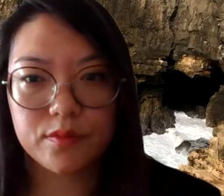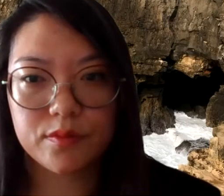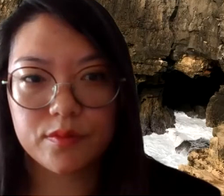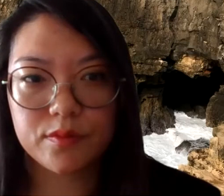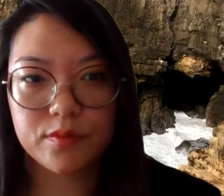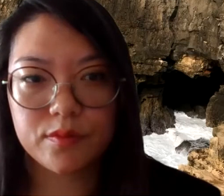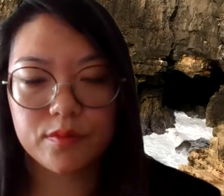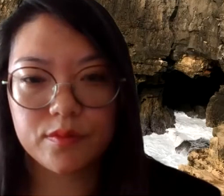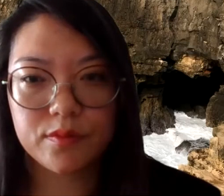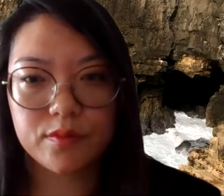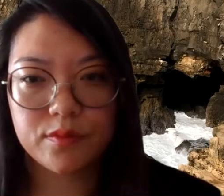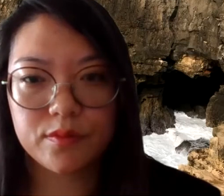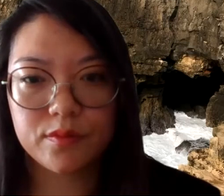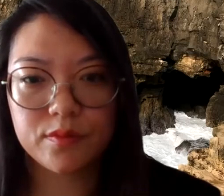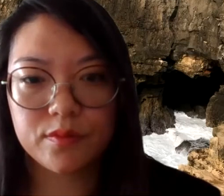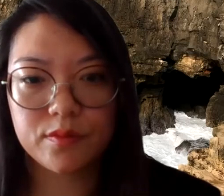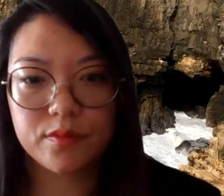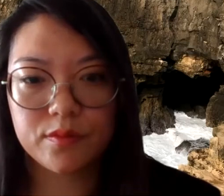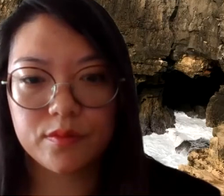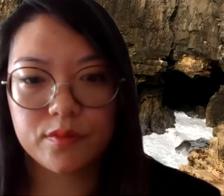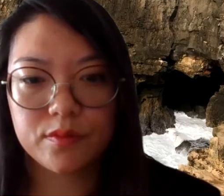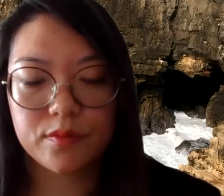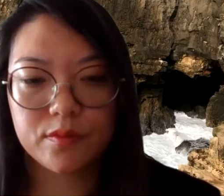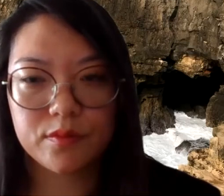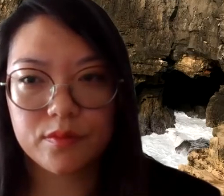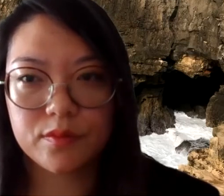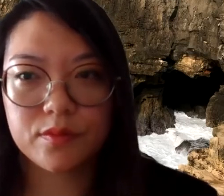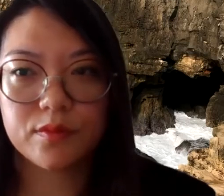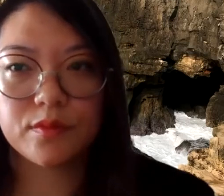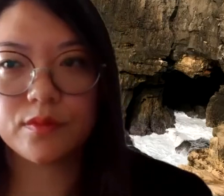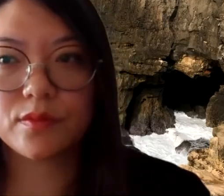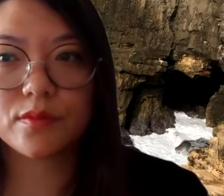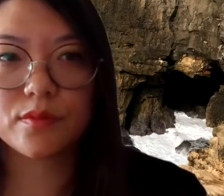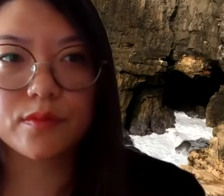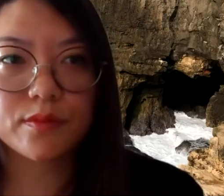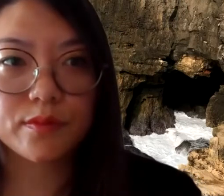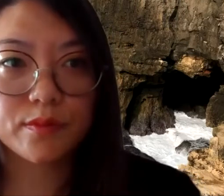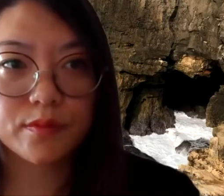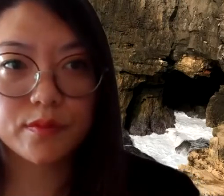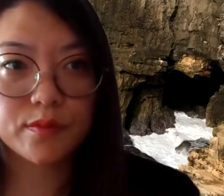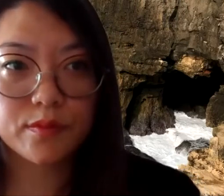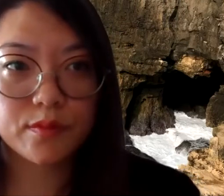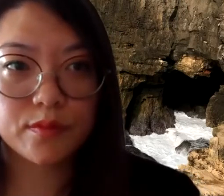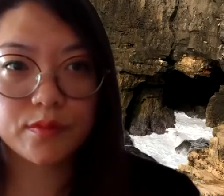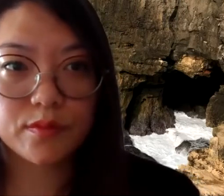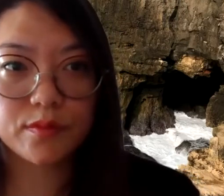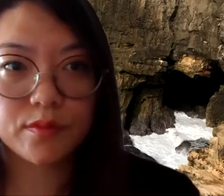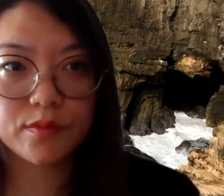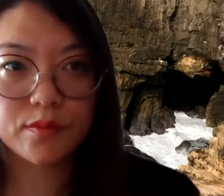company and whether this is, hopefully it'll give you more information as to whether this is